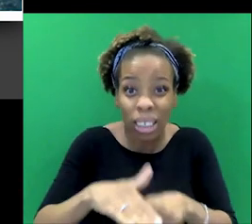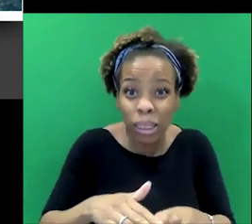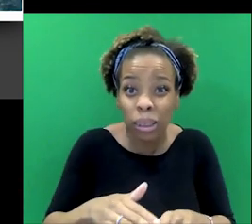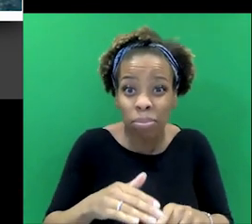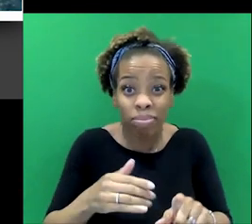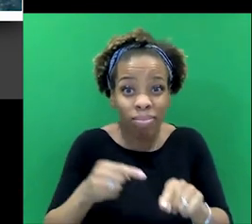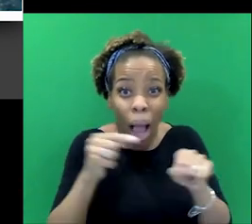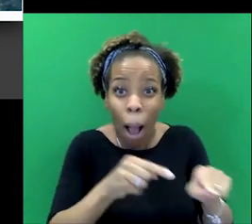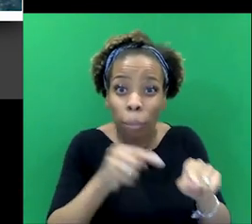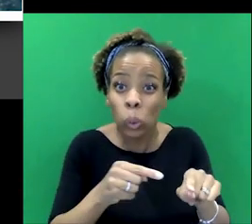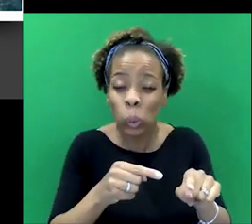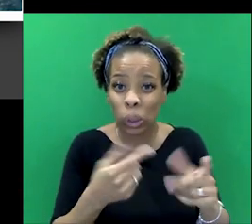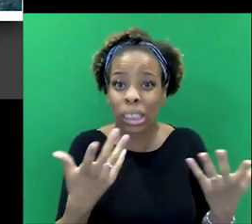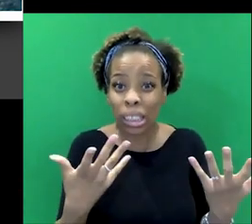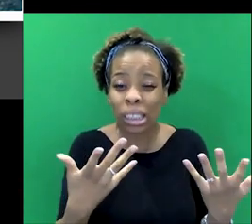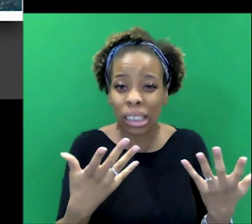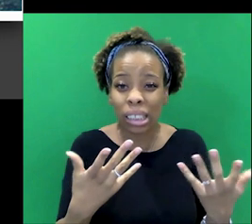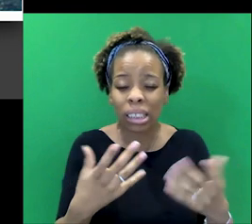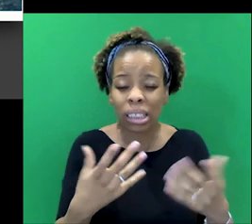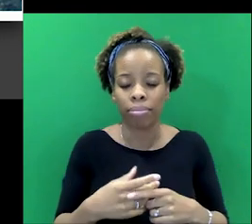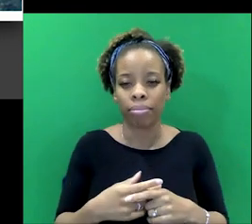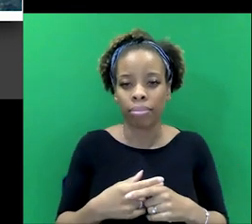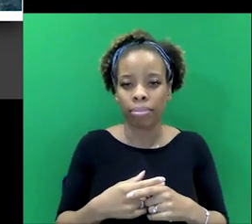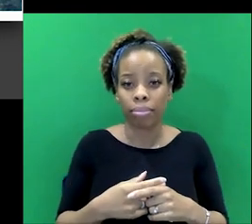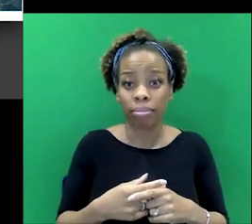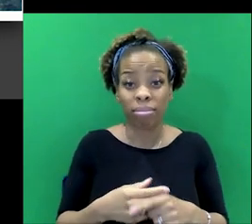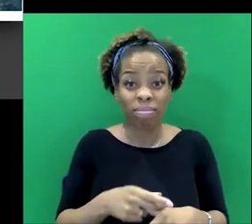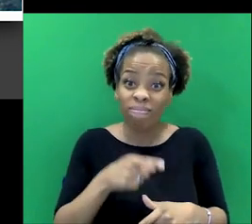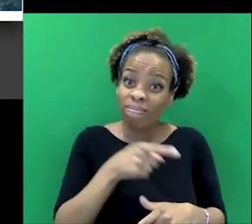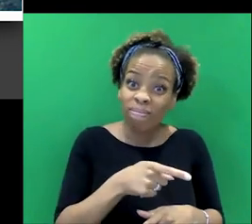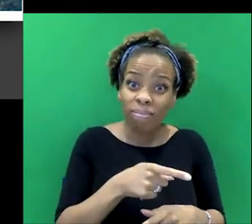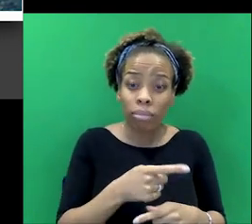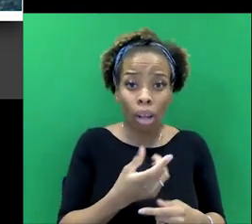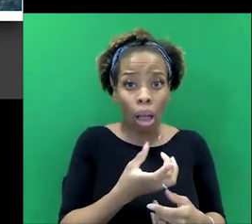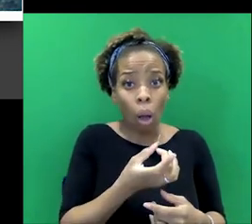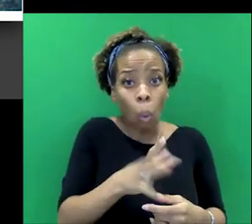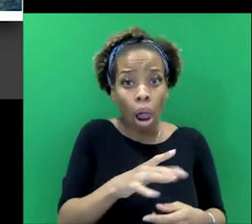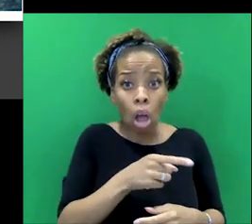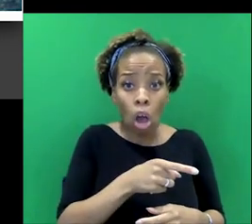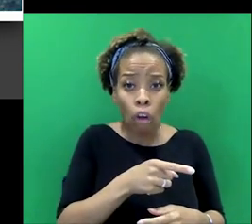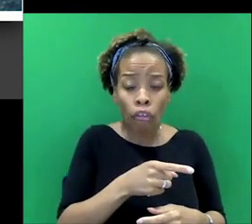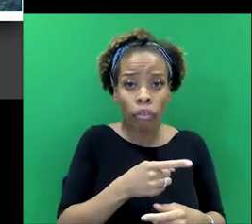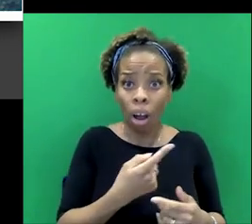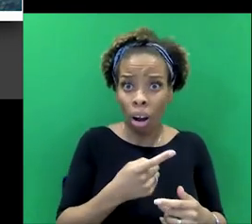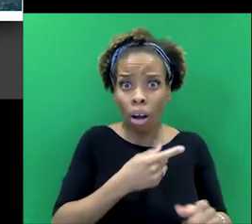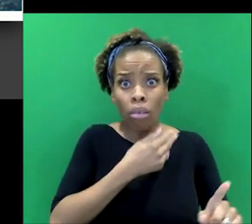I mean, I would venture to say isn't, you know, isn't a phenomenon that has been entirely extinguished.